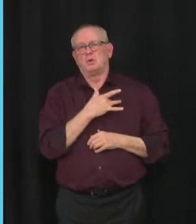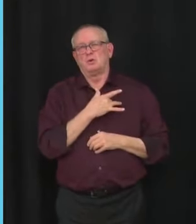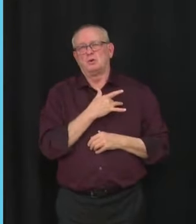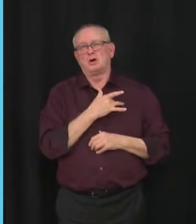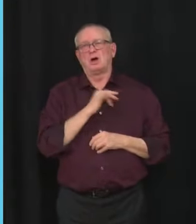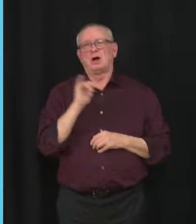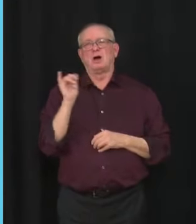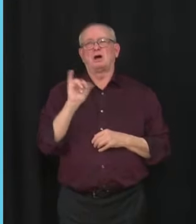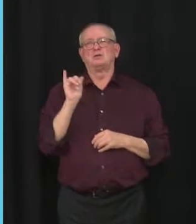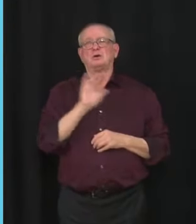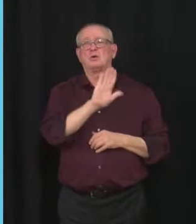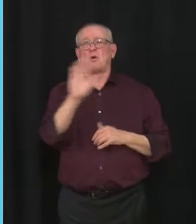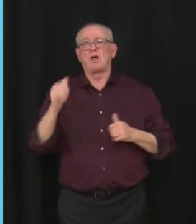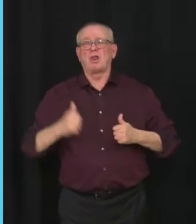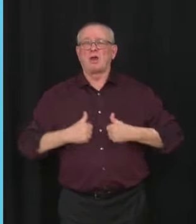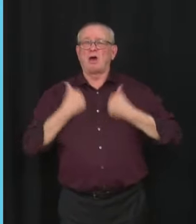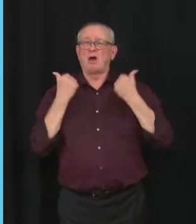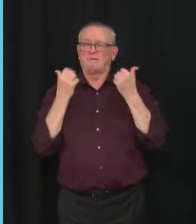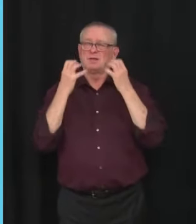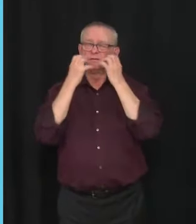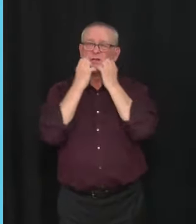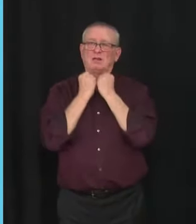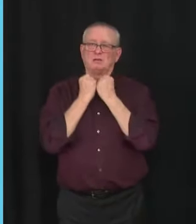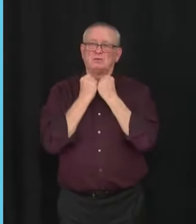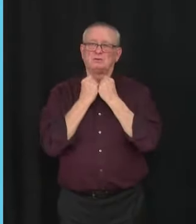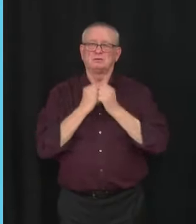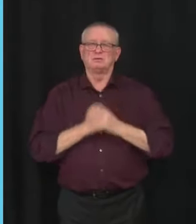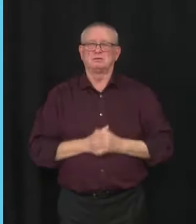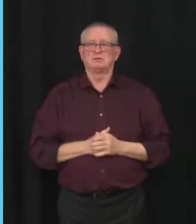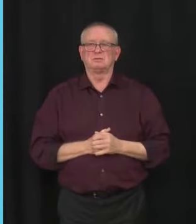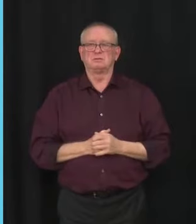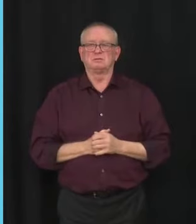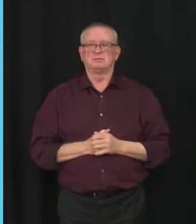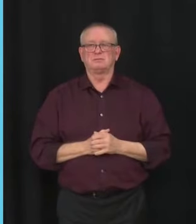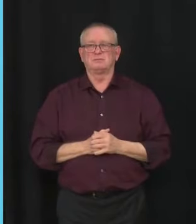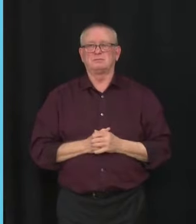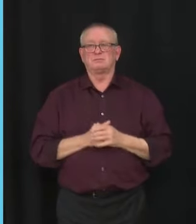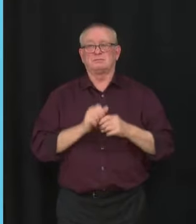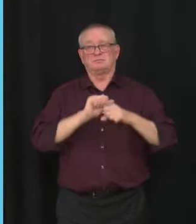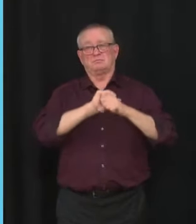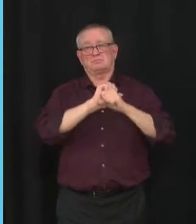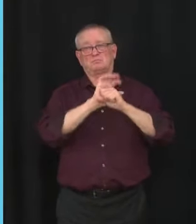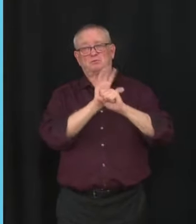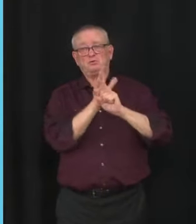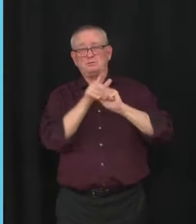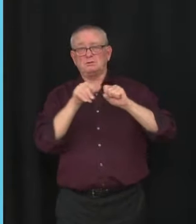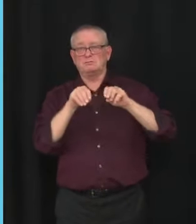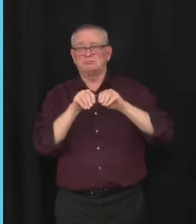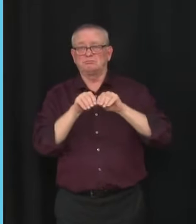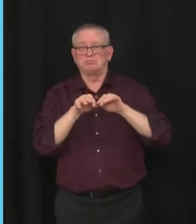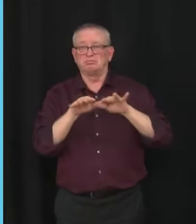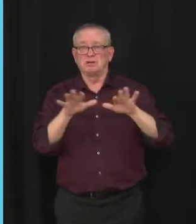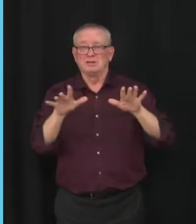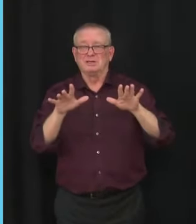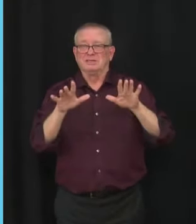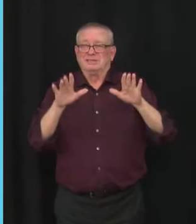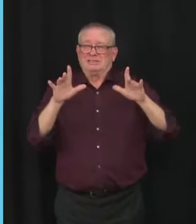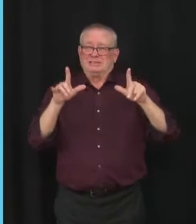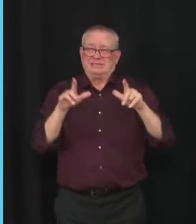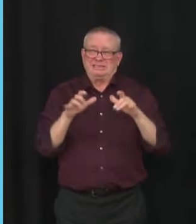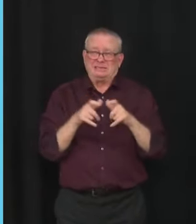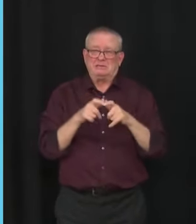We know that the most effective way to limit transmission of COVID-19 and prevent serious outcomes like hospitalization and death